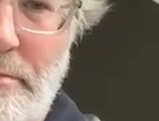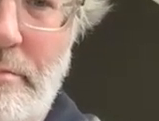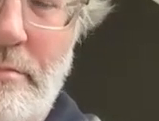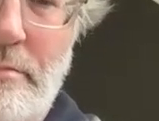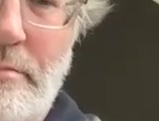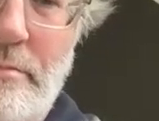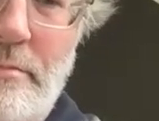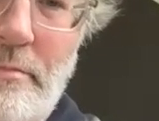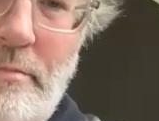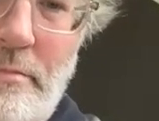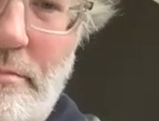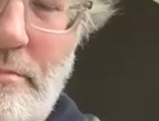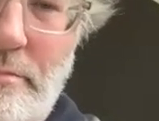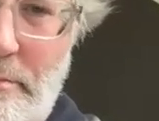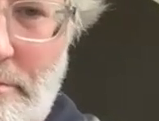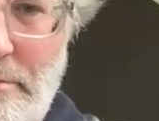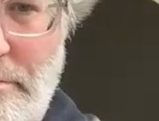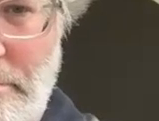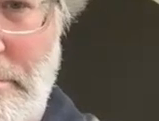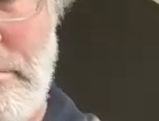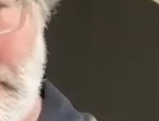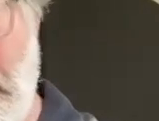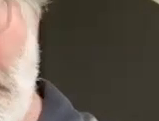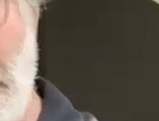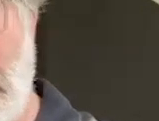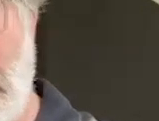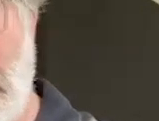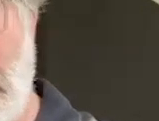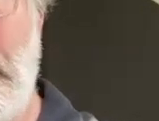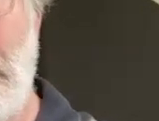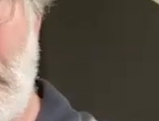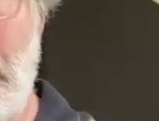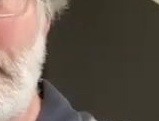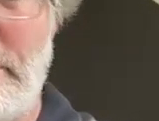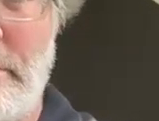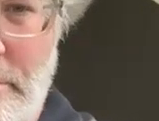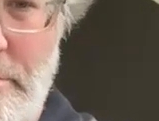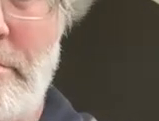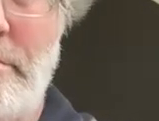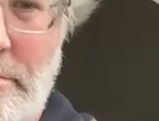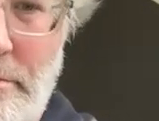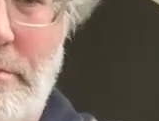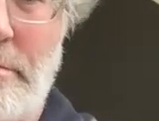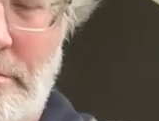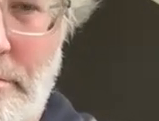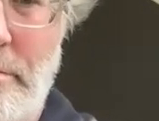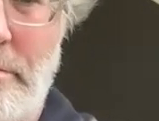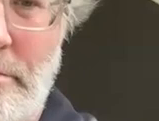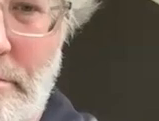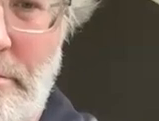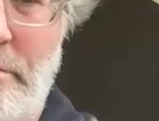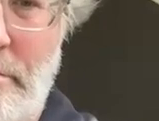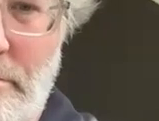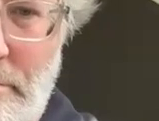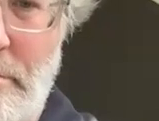think what they're doing on climate i don't really get that but i like them in this way you know we're going to just actually blanket decide that the brand is